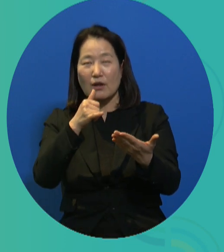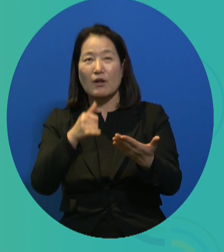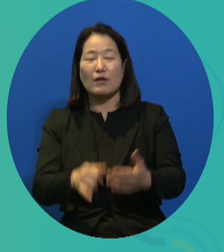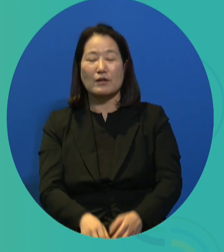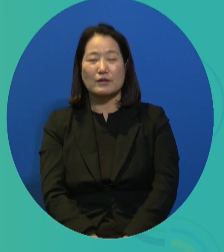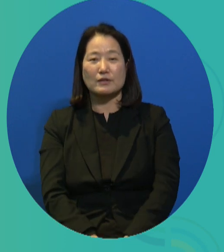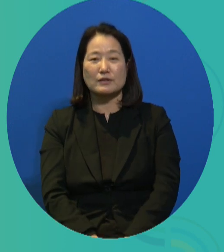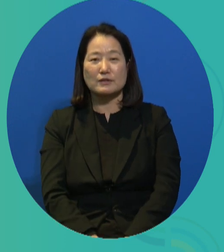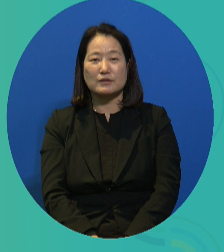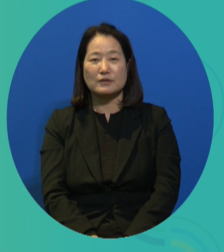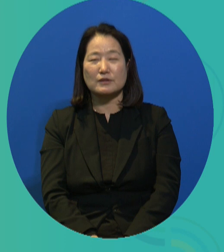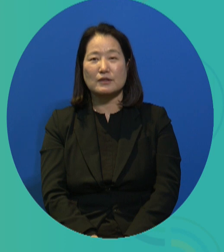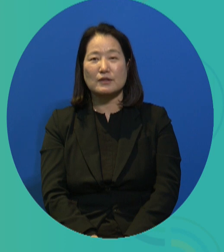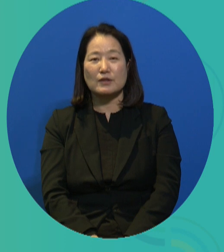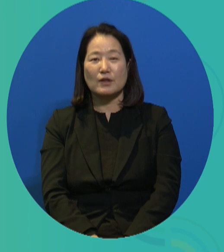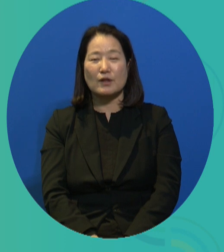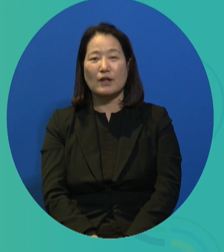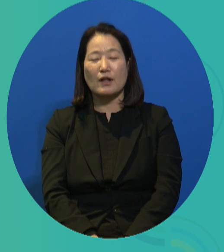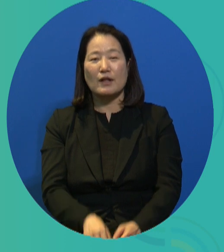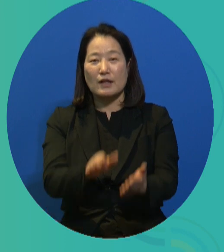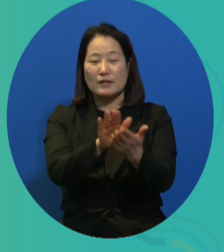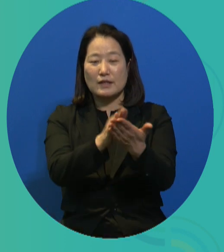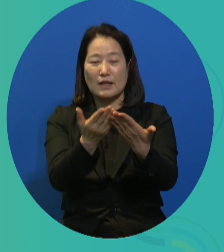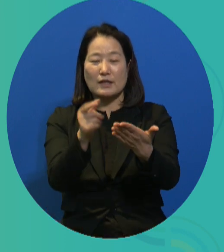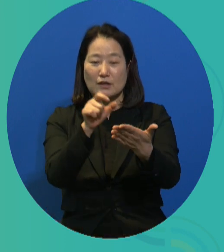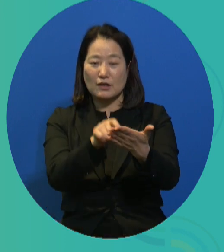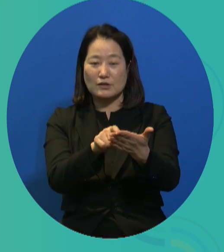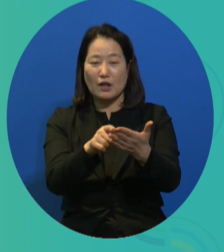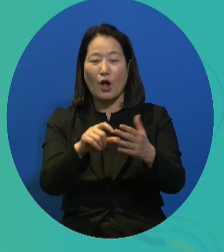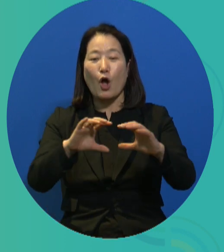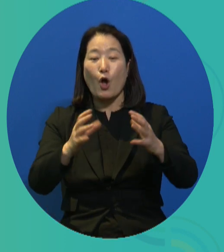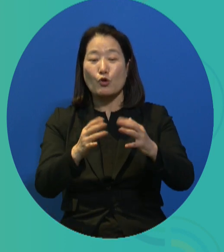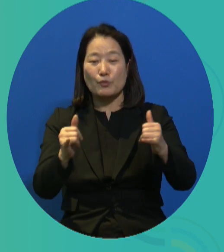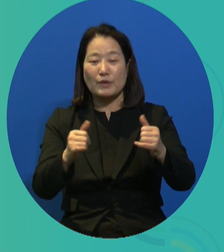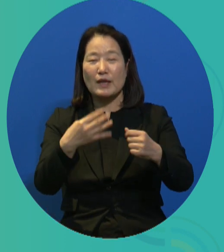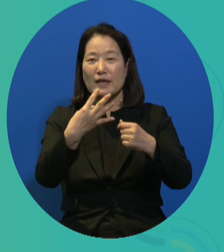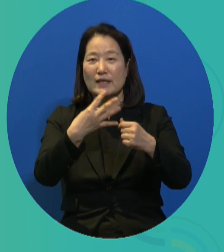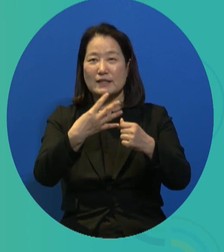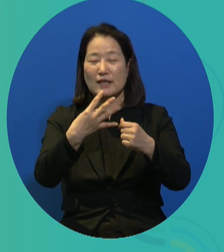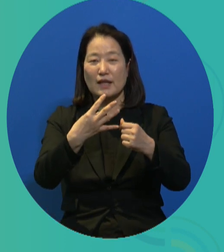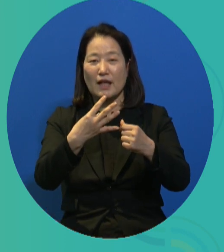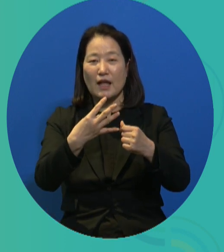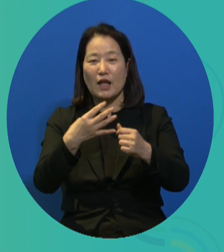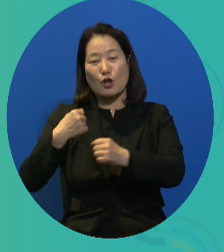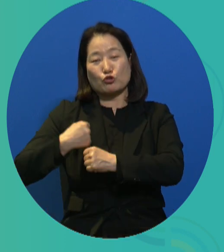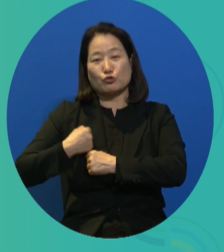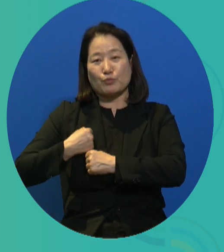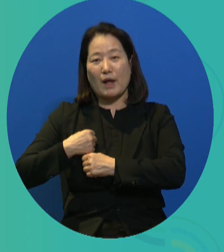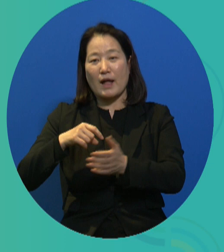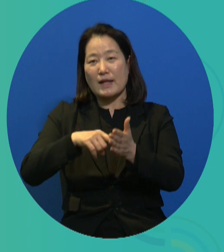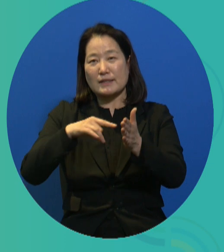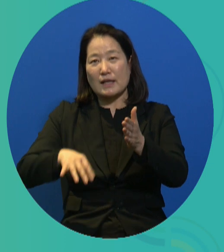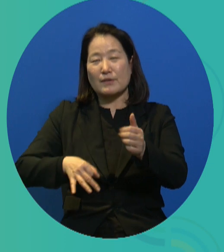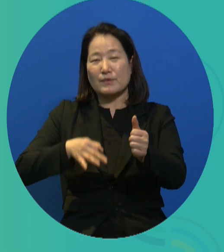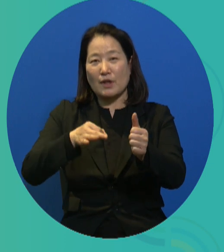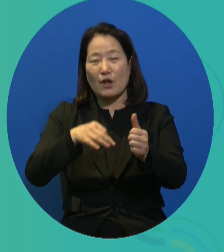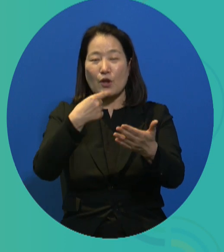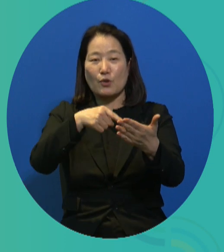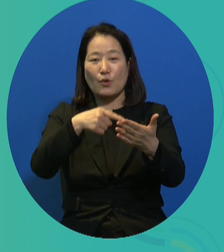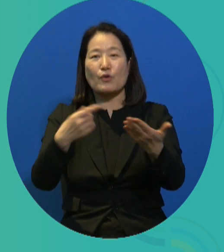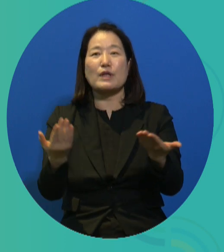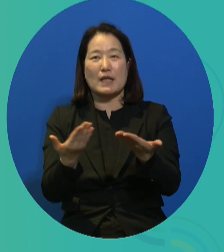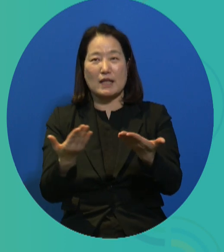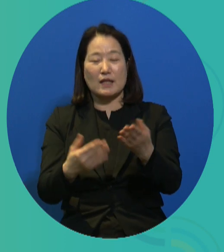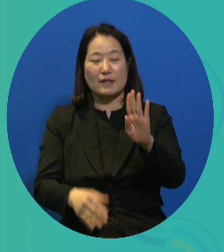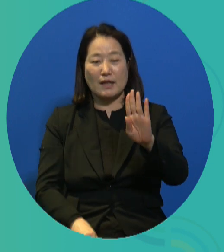We've asked for the right to education and the right to work. The Korean constitution says that there are four duties, the right and the duty